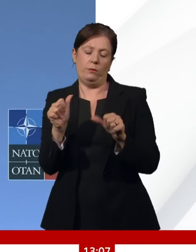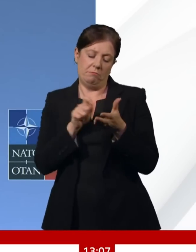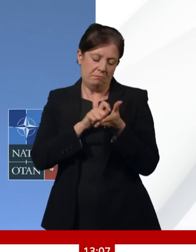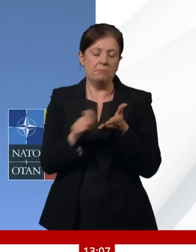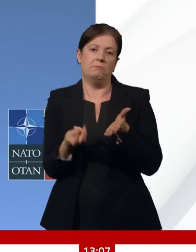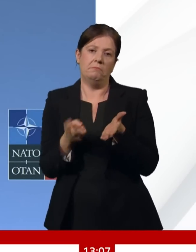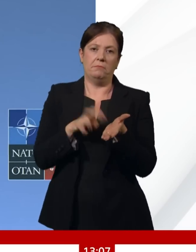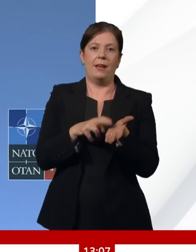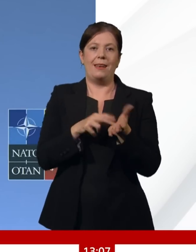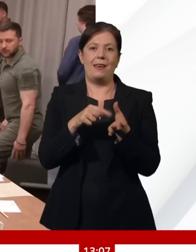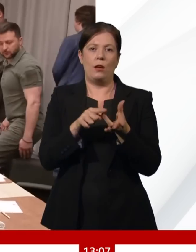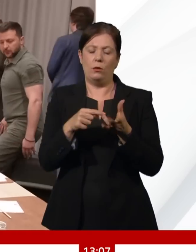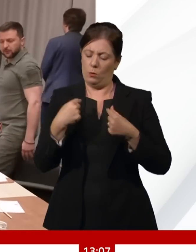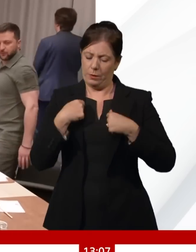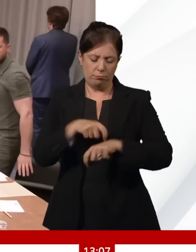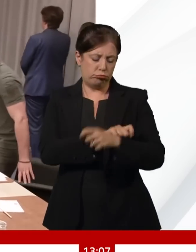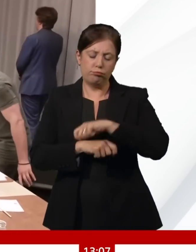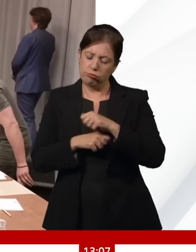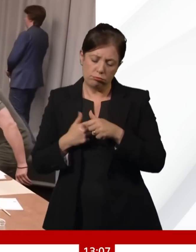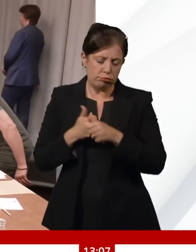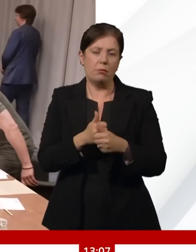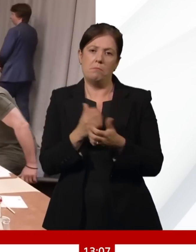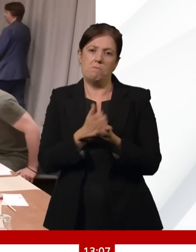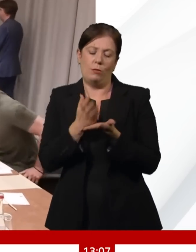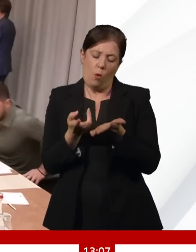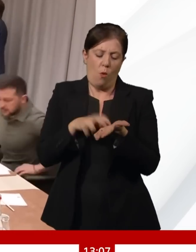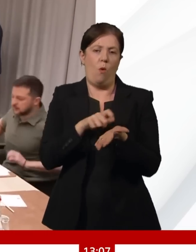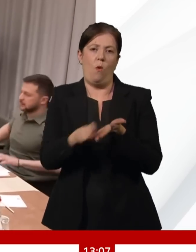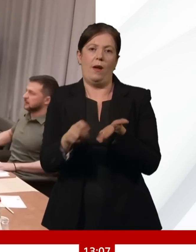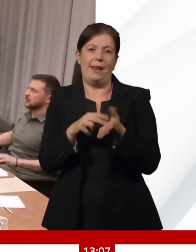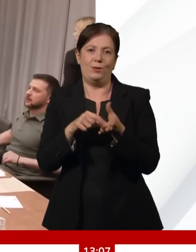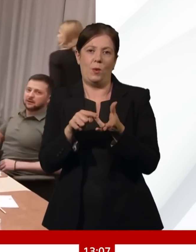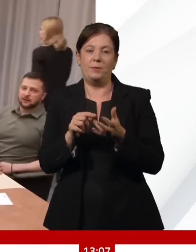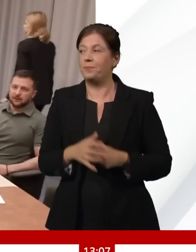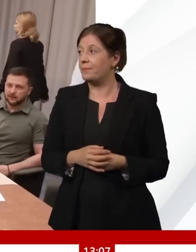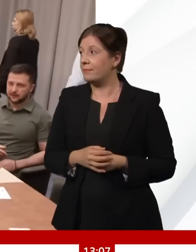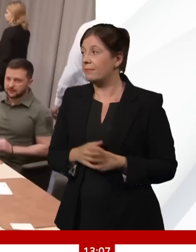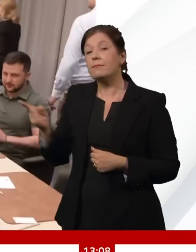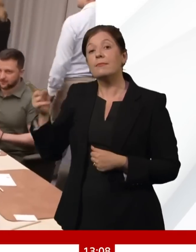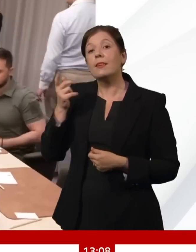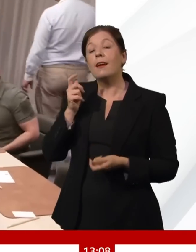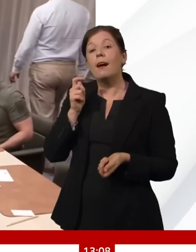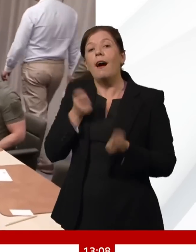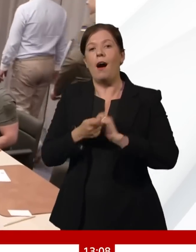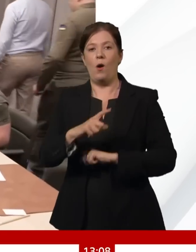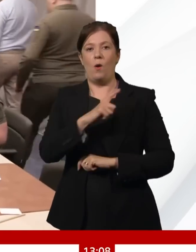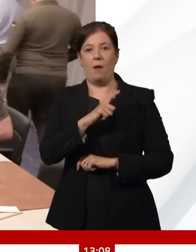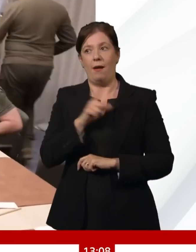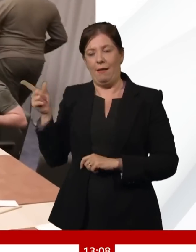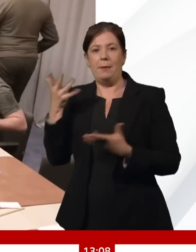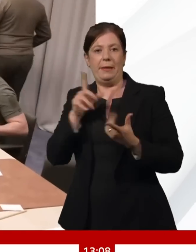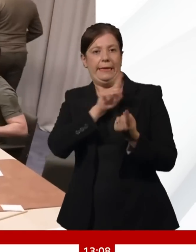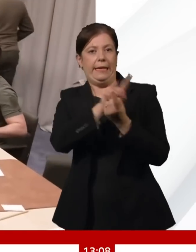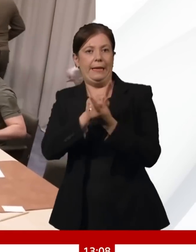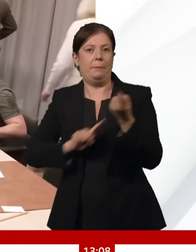everything possible to make it happen. That confidence came after meetings with allies like the Prime Minister, who was full of